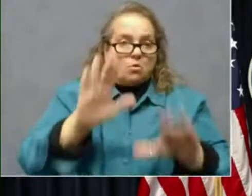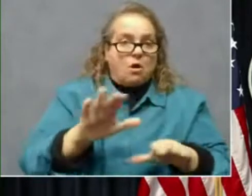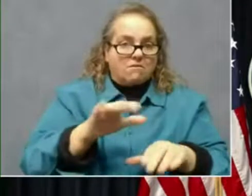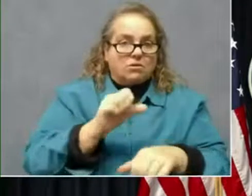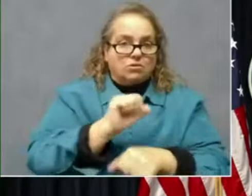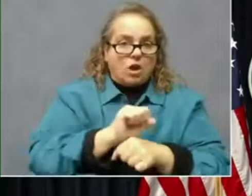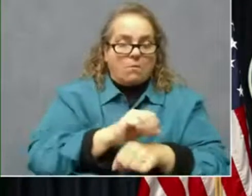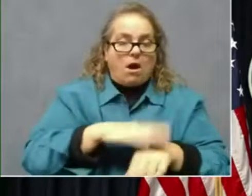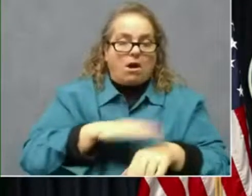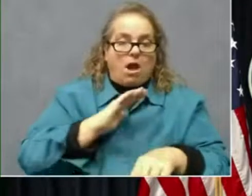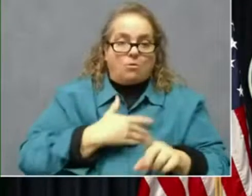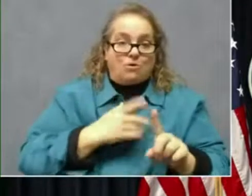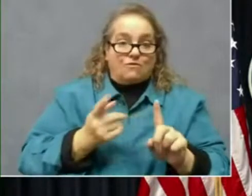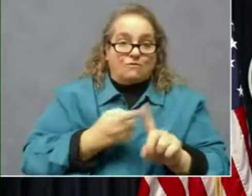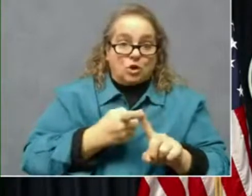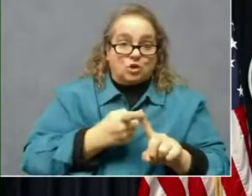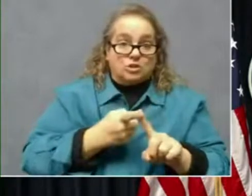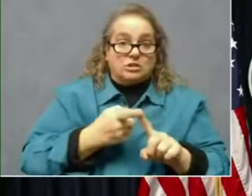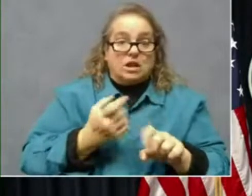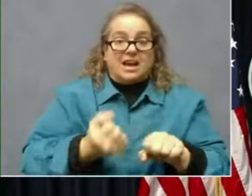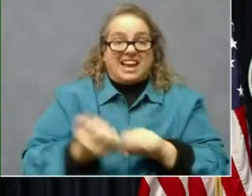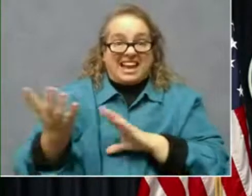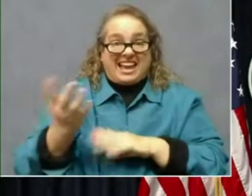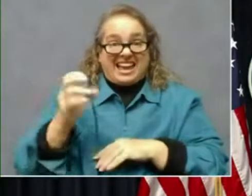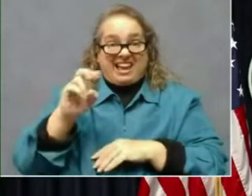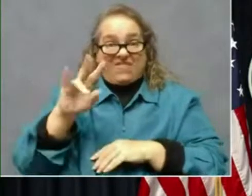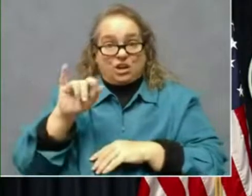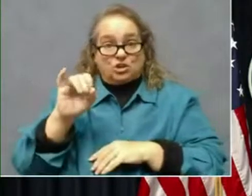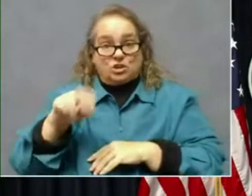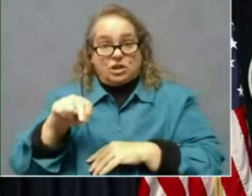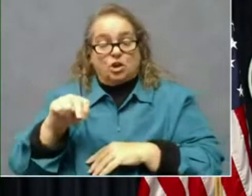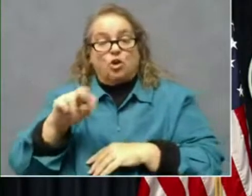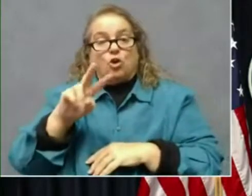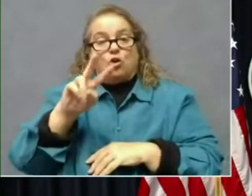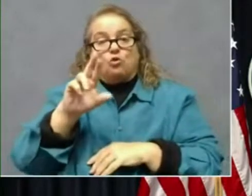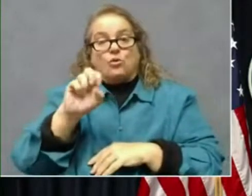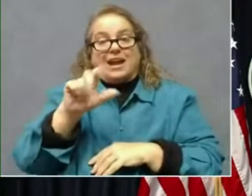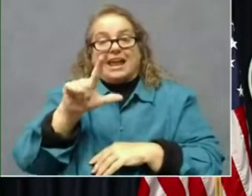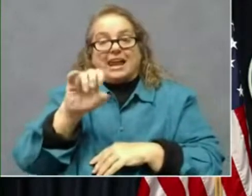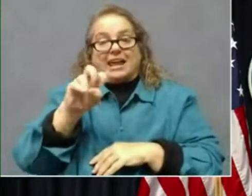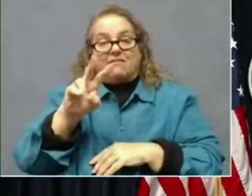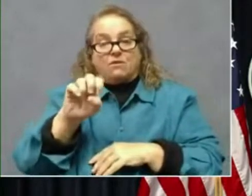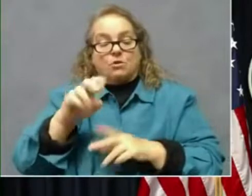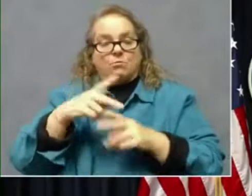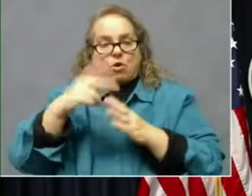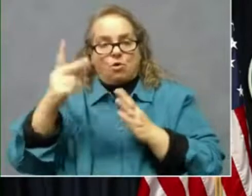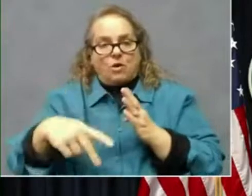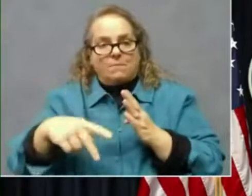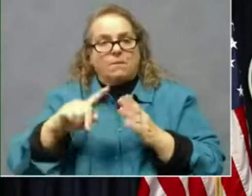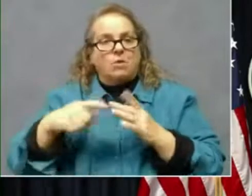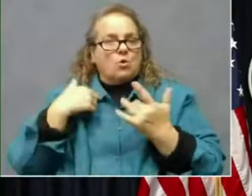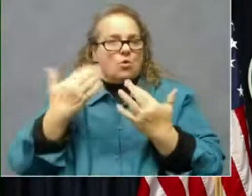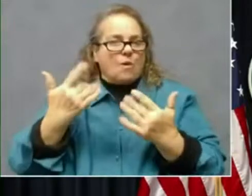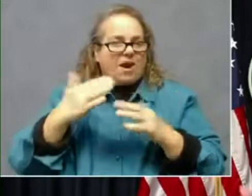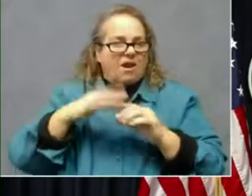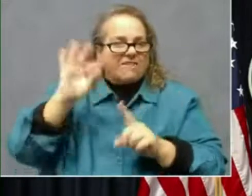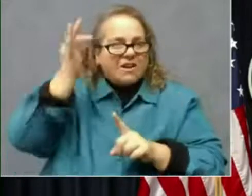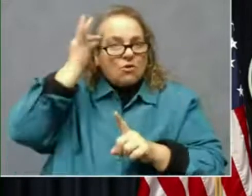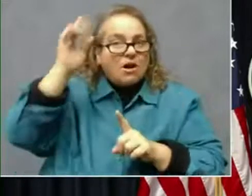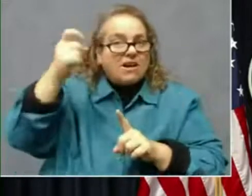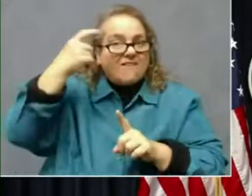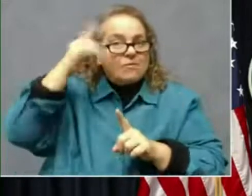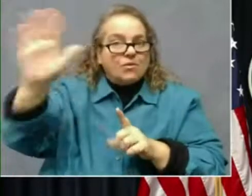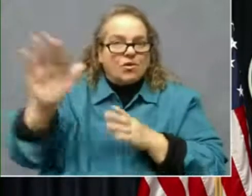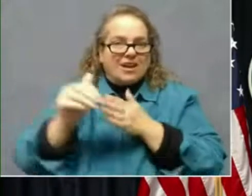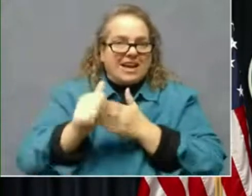program. That's in process now, but we are still waiting on the federal government for guidance as it comes out. Typically, they'll